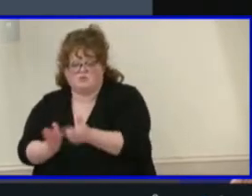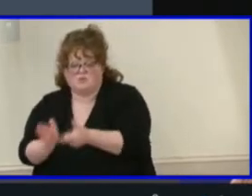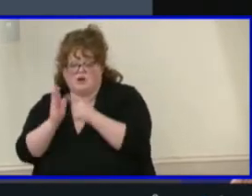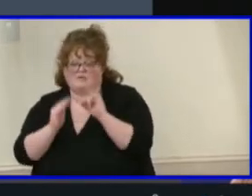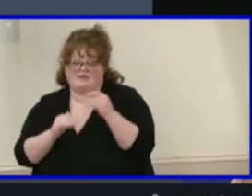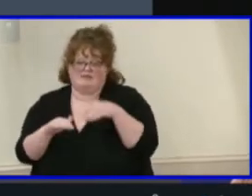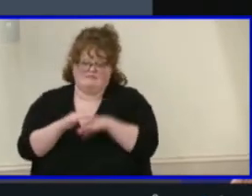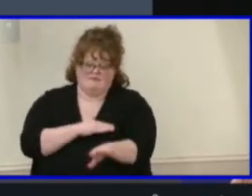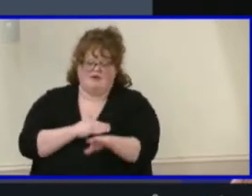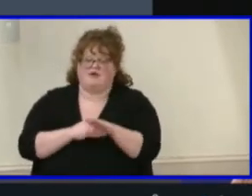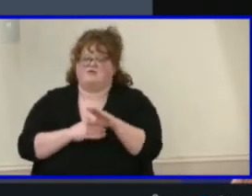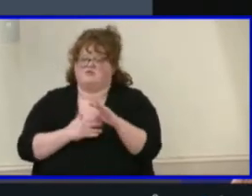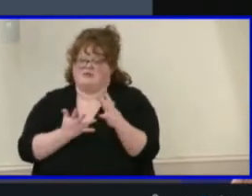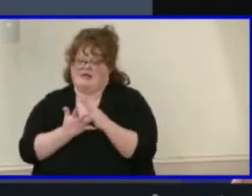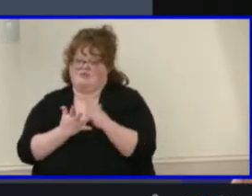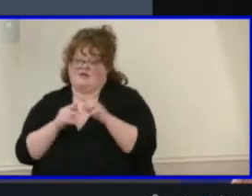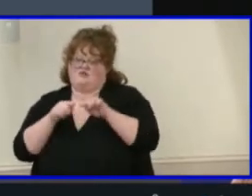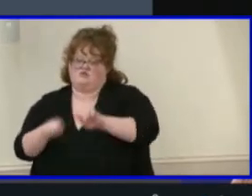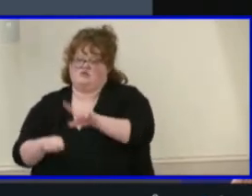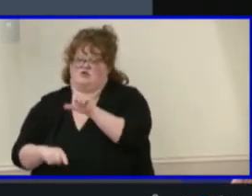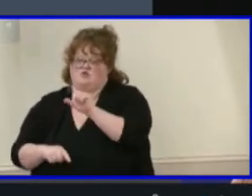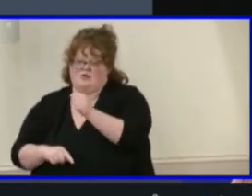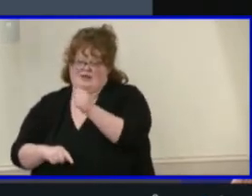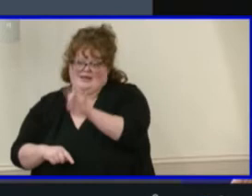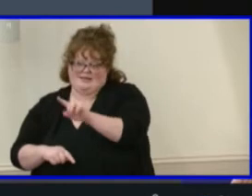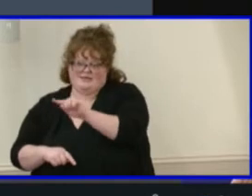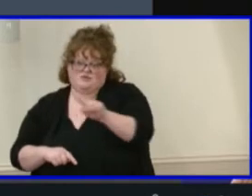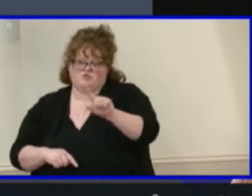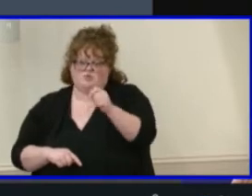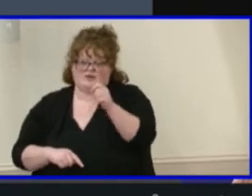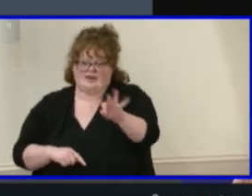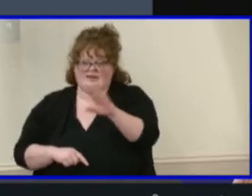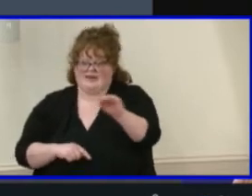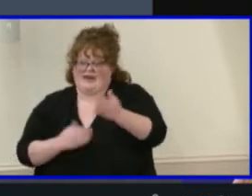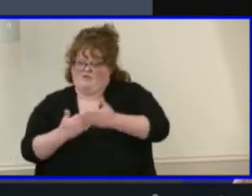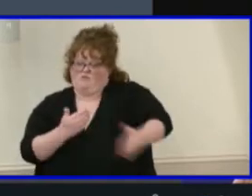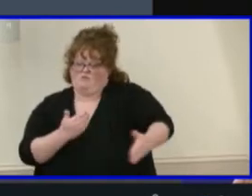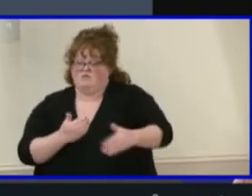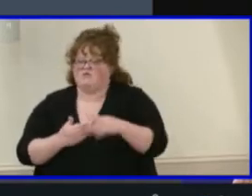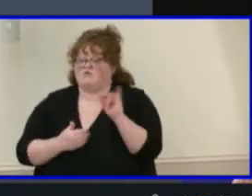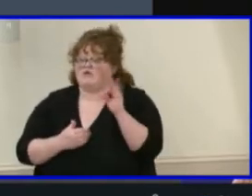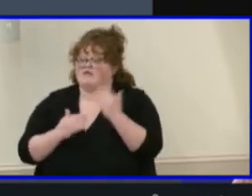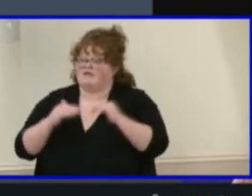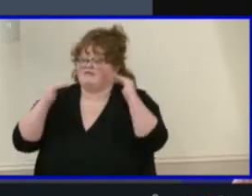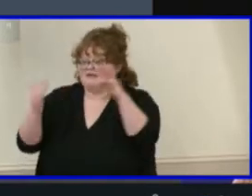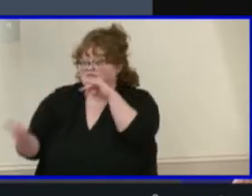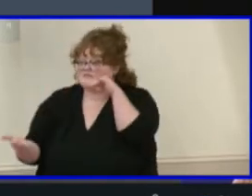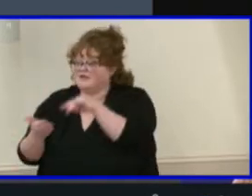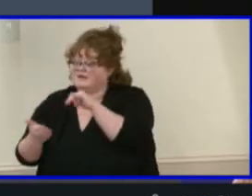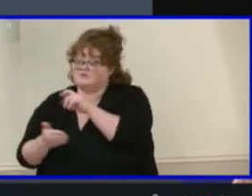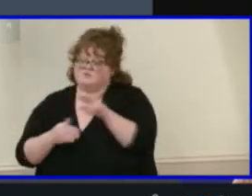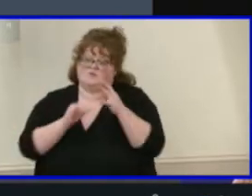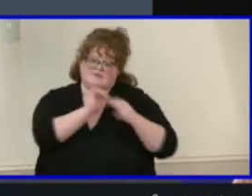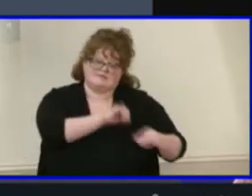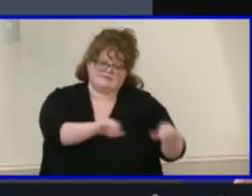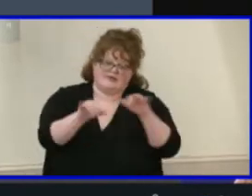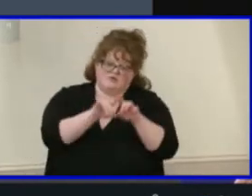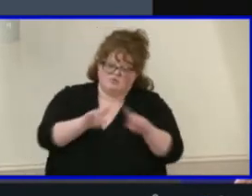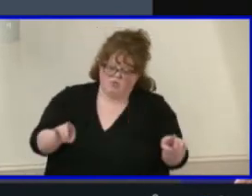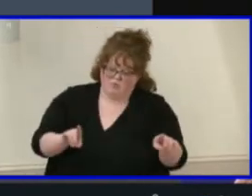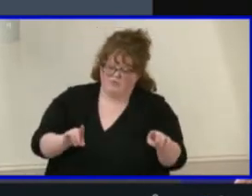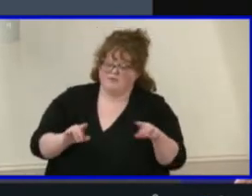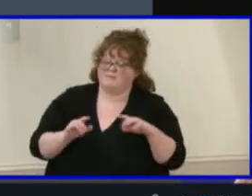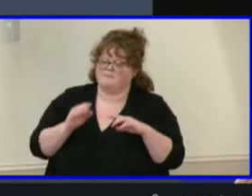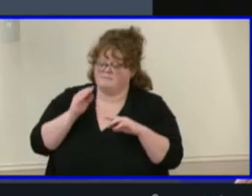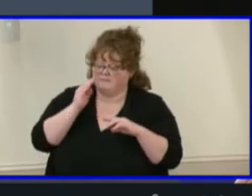in 2018-2019 school year and thereafter. For both the advanced studies and the standard diploma, this section was